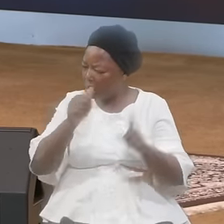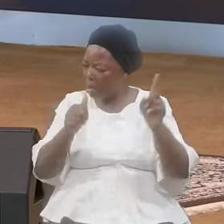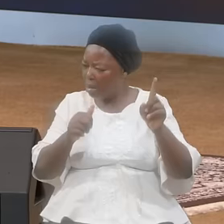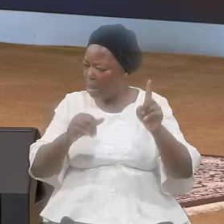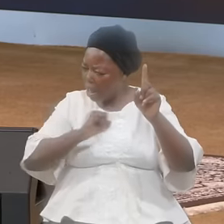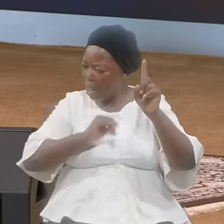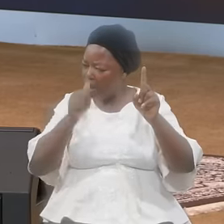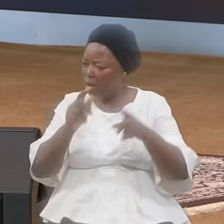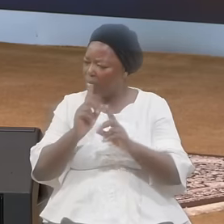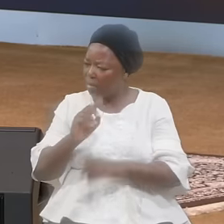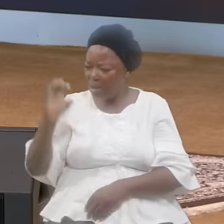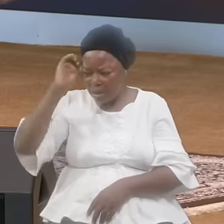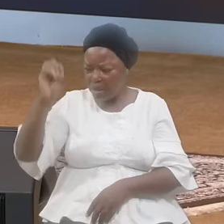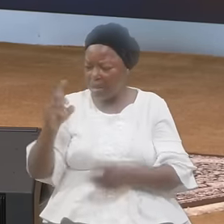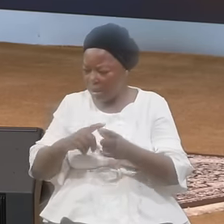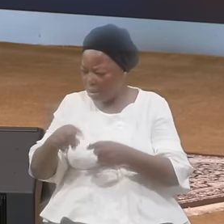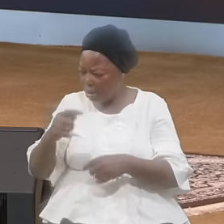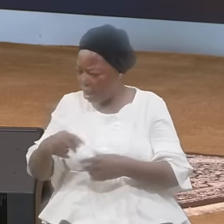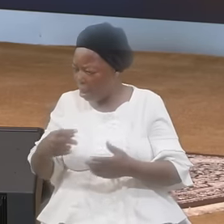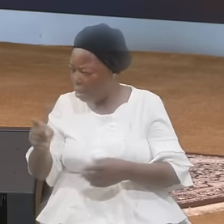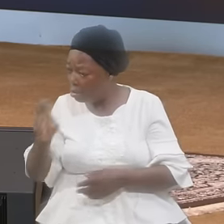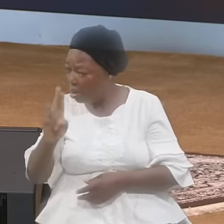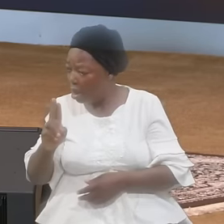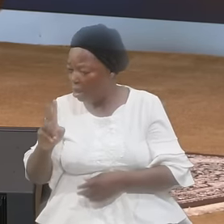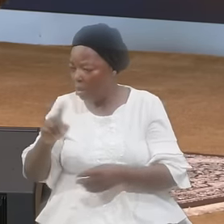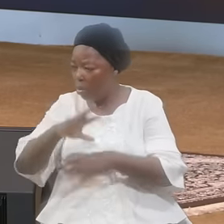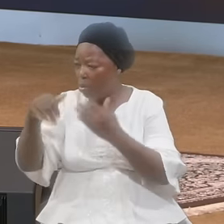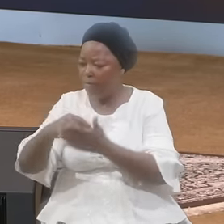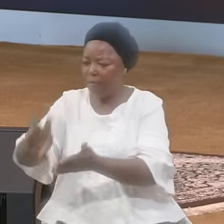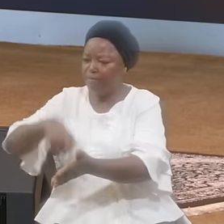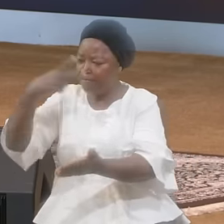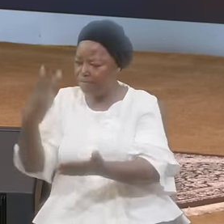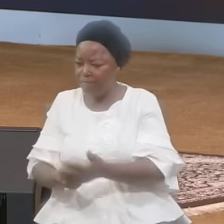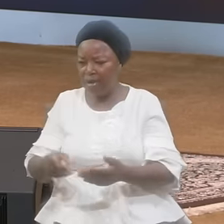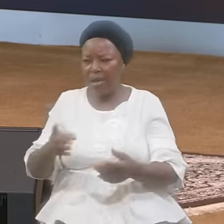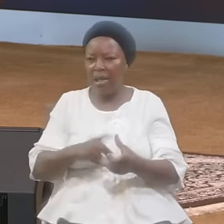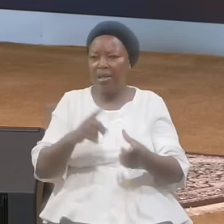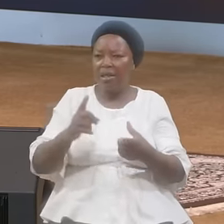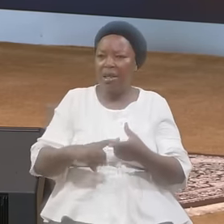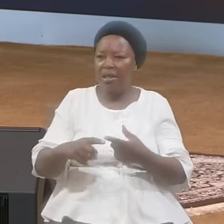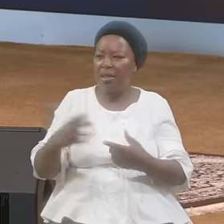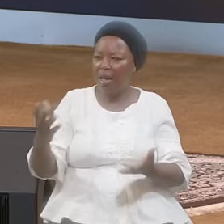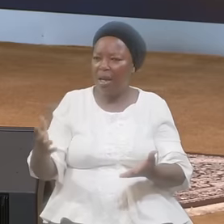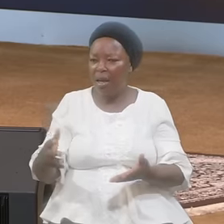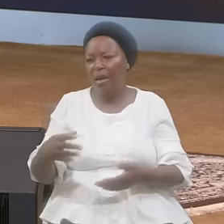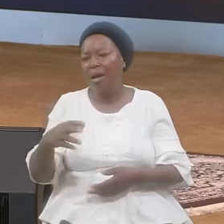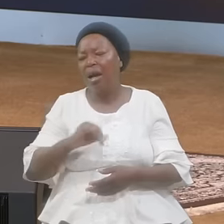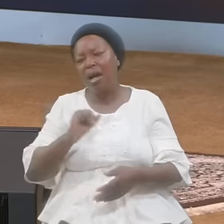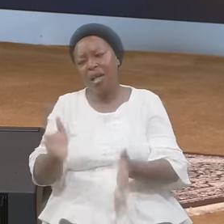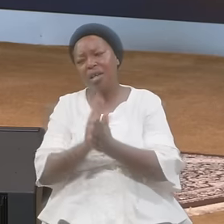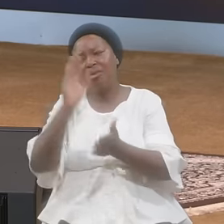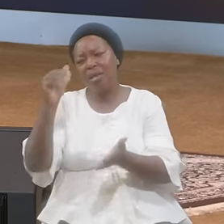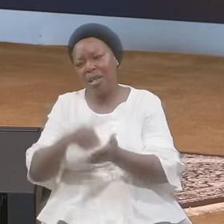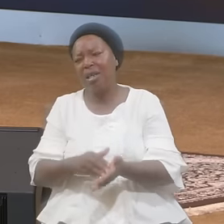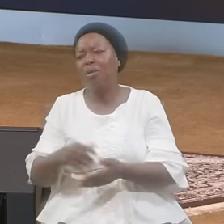fell on the ground They stood there They said again I said who are you looking for?